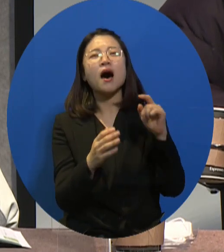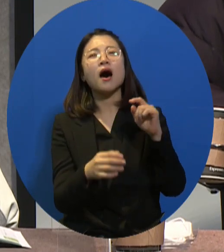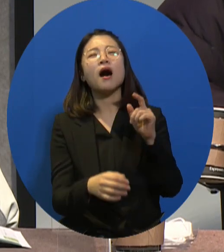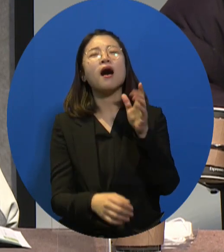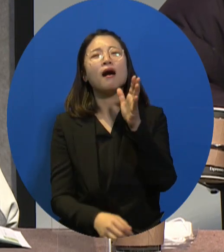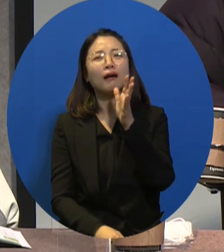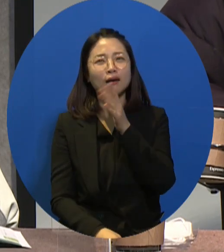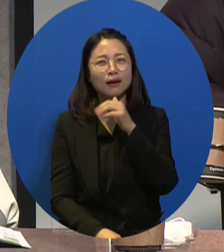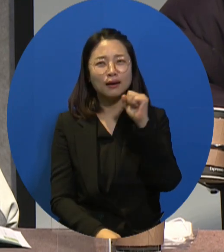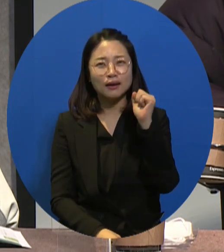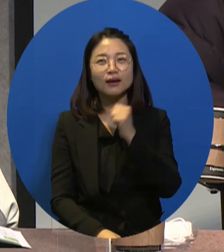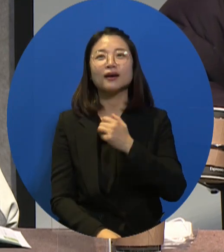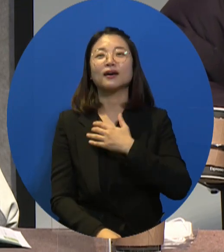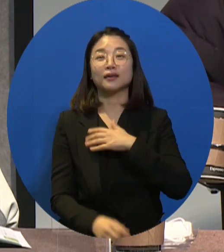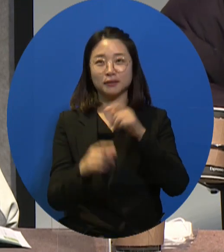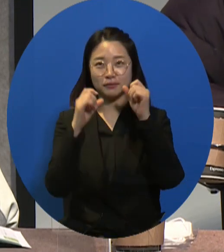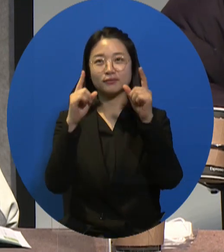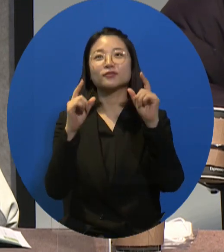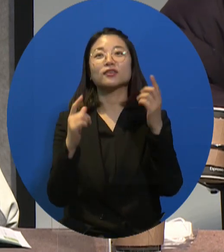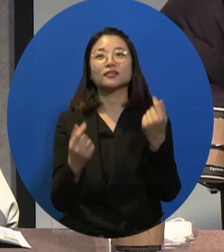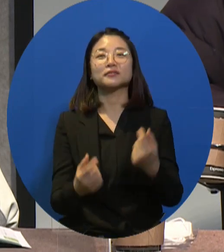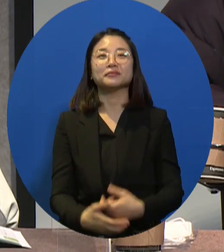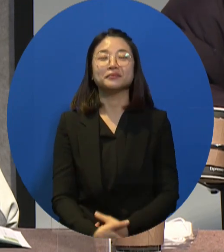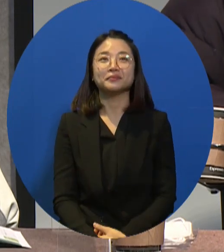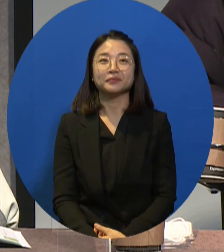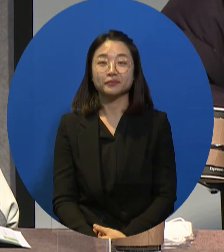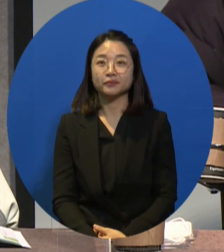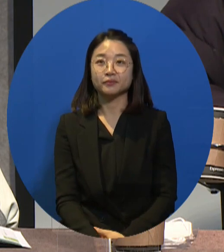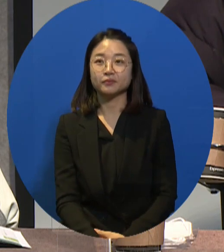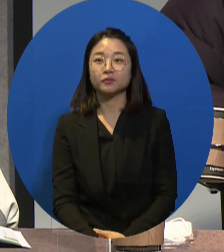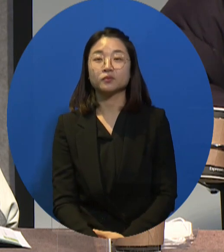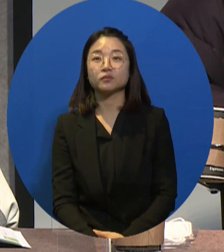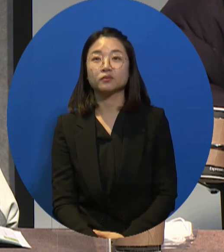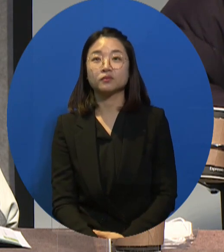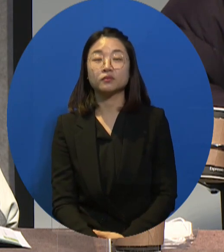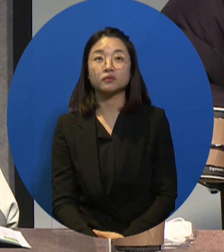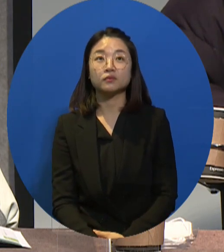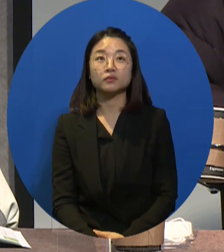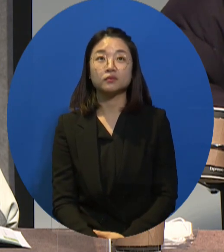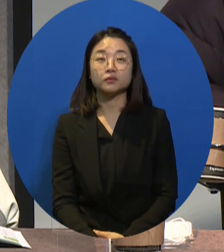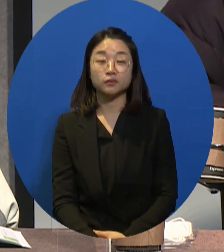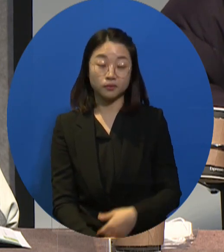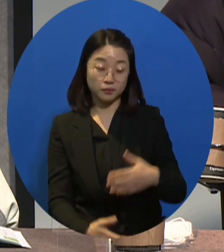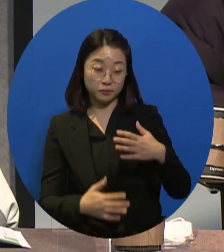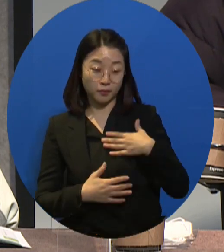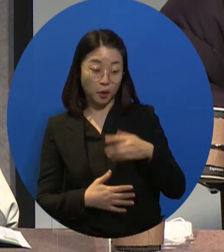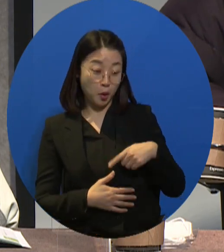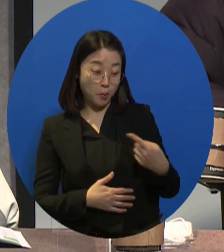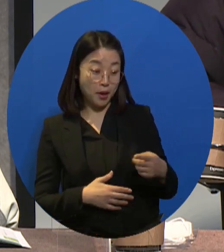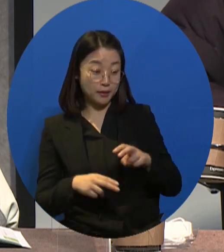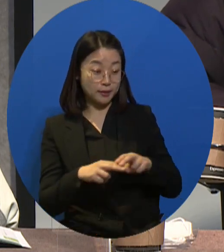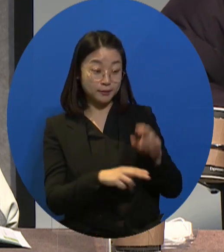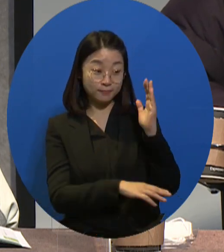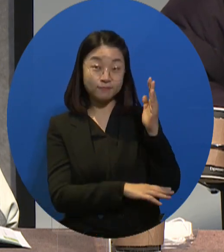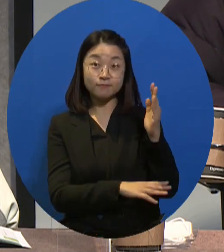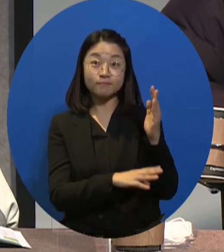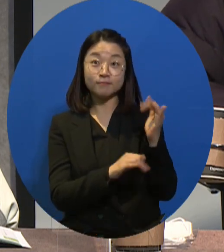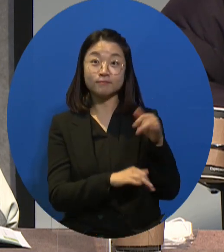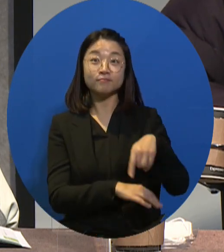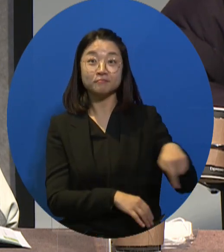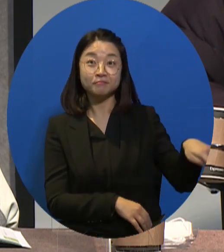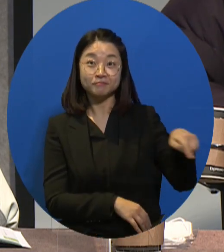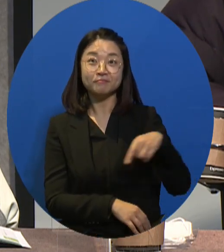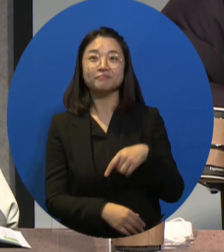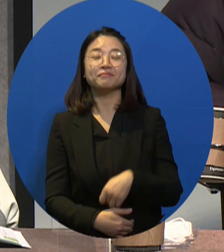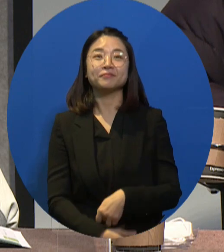that if we listen to the presentations focusing on the labor of severely disabled persons, I think that you would come to an understanding of